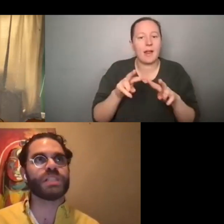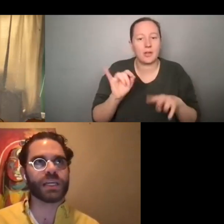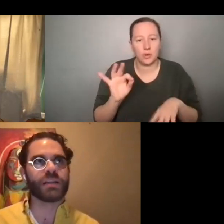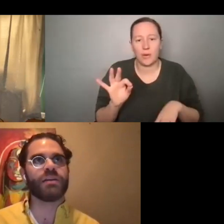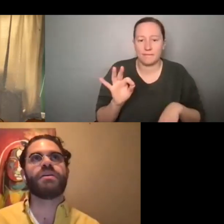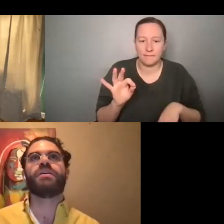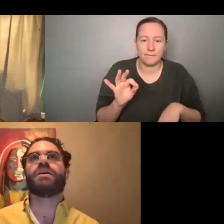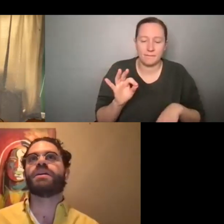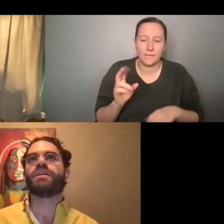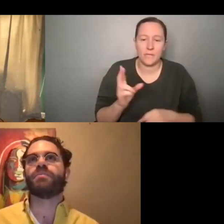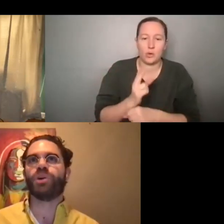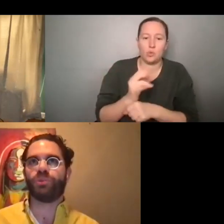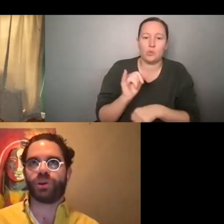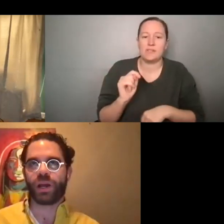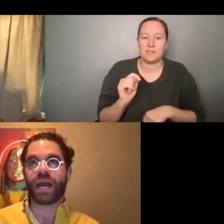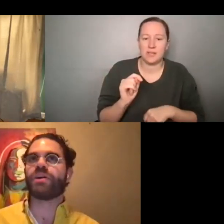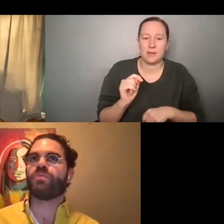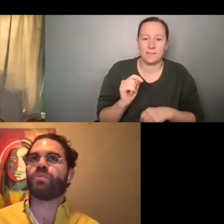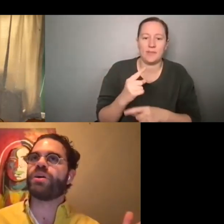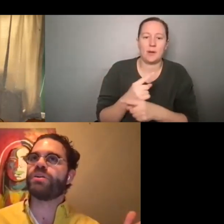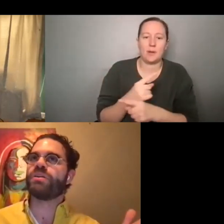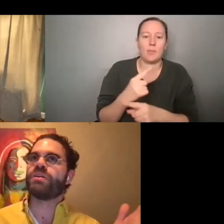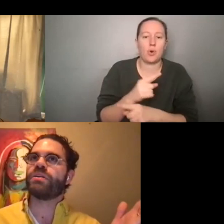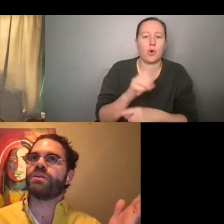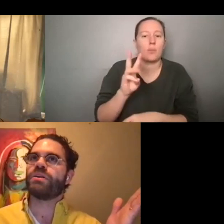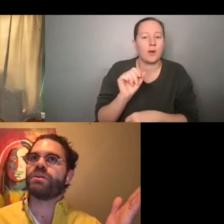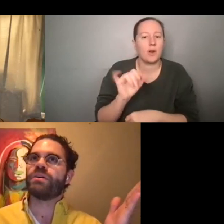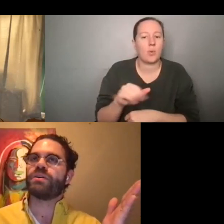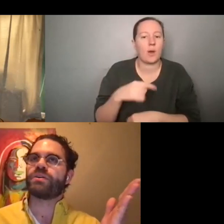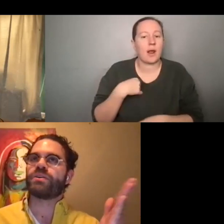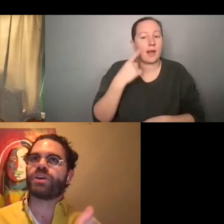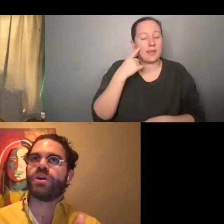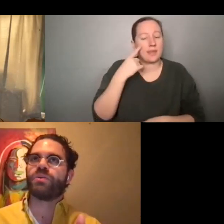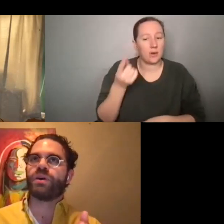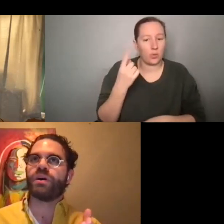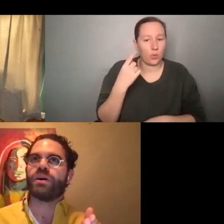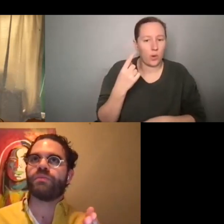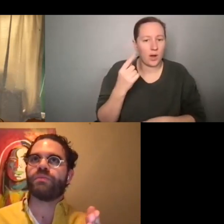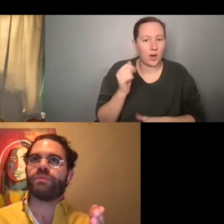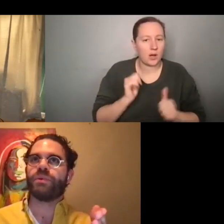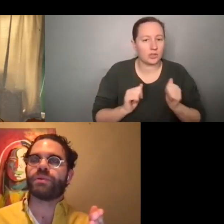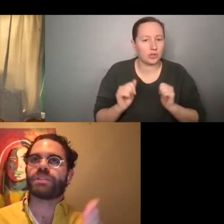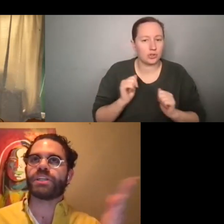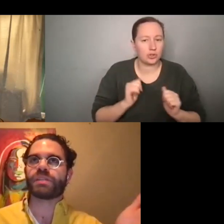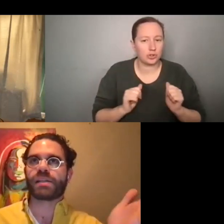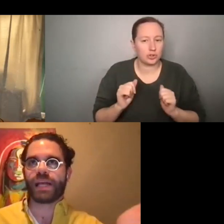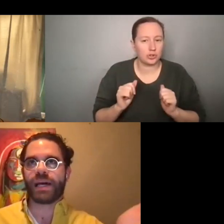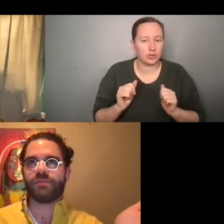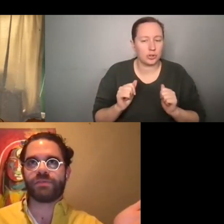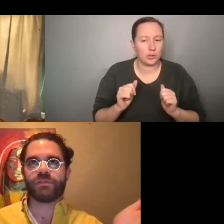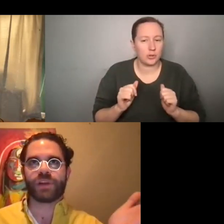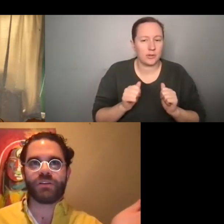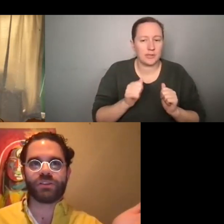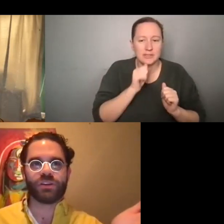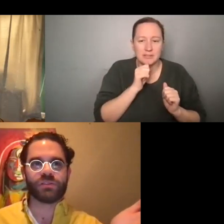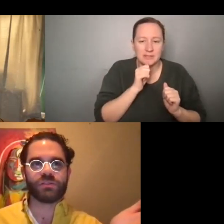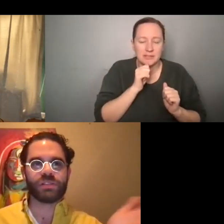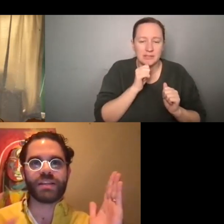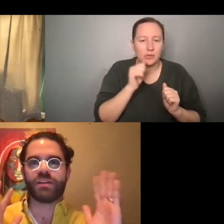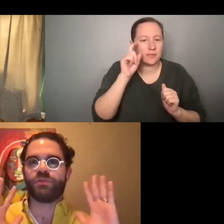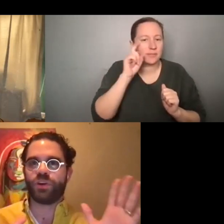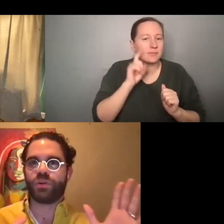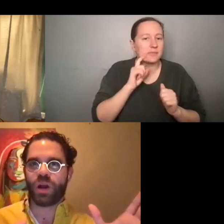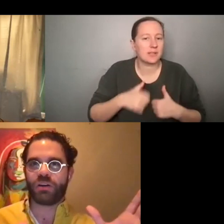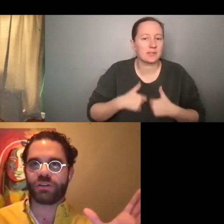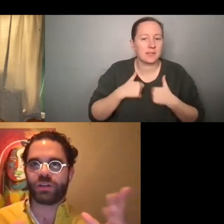using it in an appropriate way. I think one show, Secret Sex Lives of College Girls,